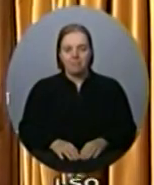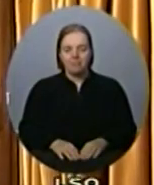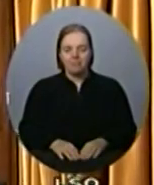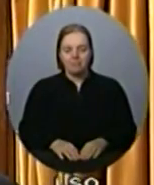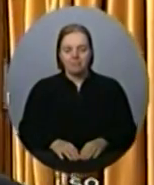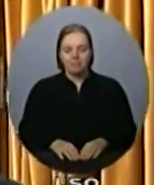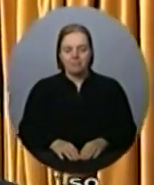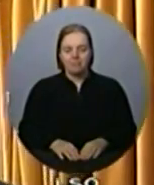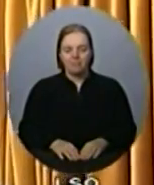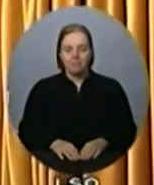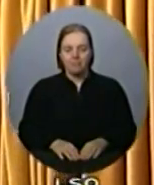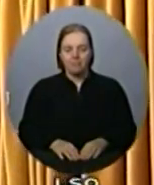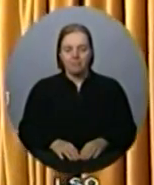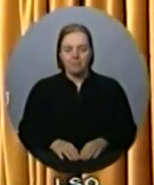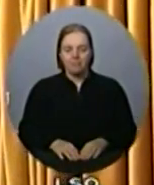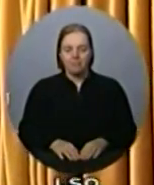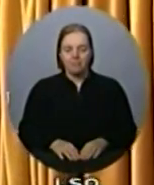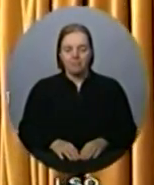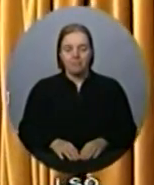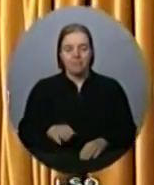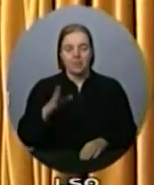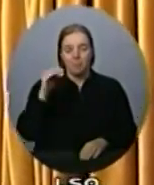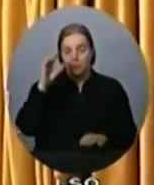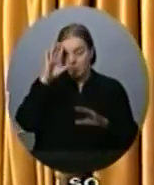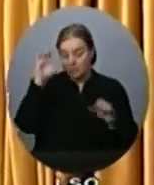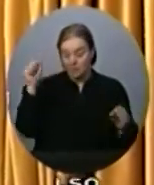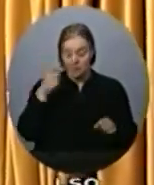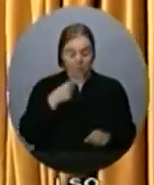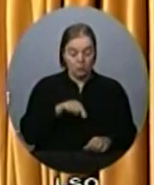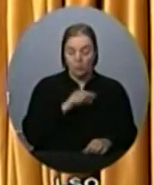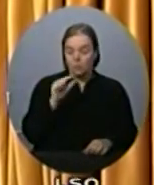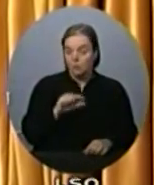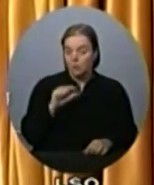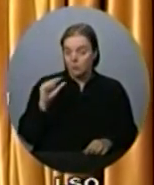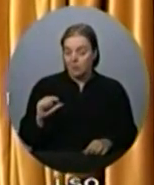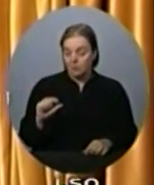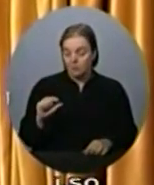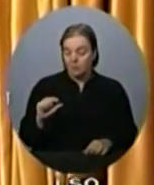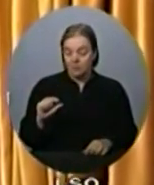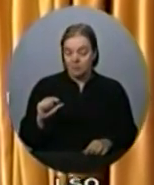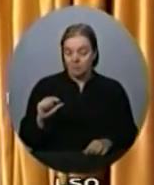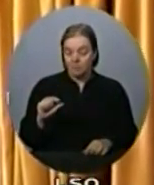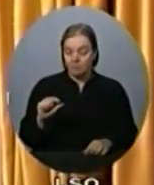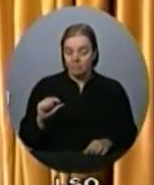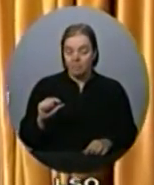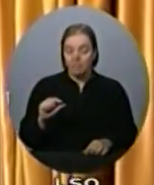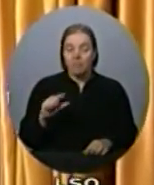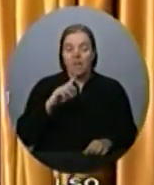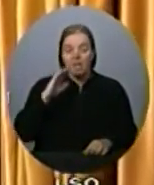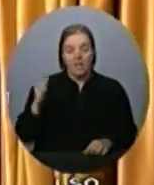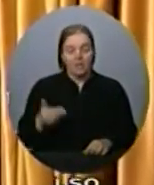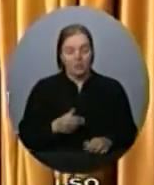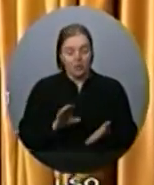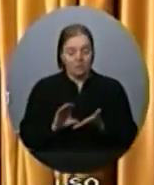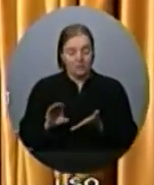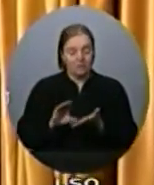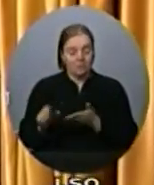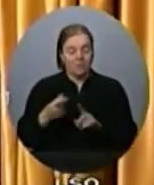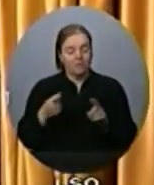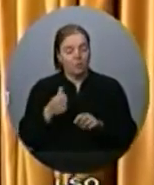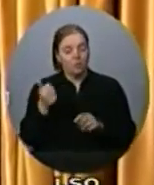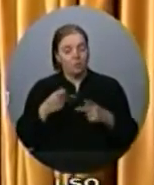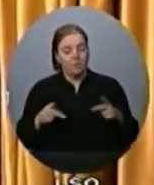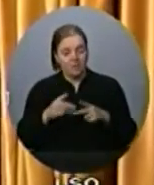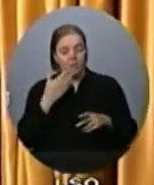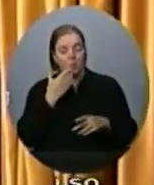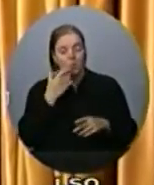Mr. Speaker, our government welcomes foreign investment that benefits Canada. It helps the Canadian economy grow and creates jobs. At the same time,